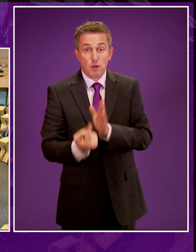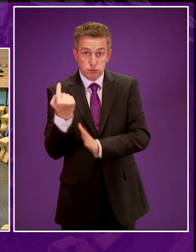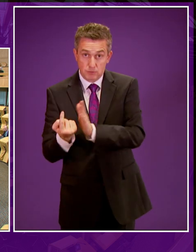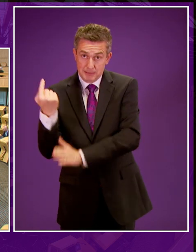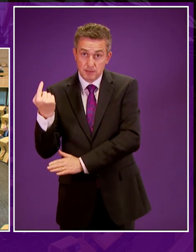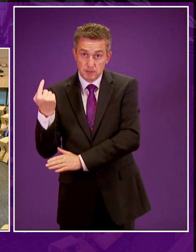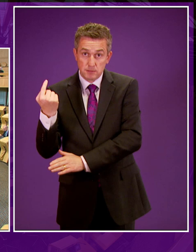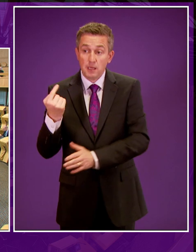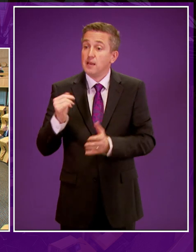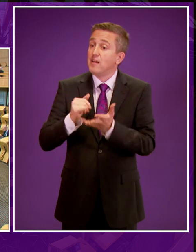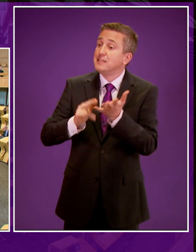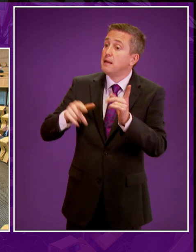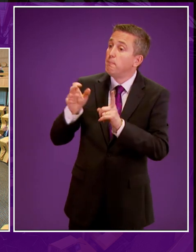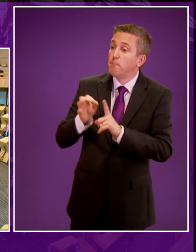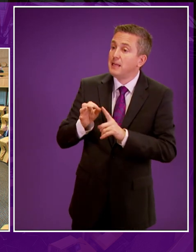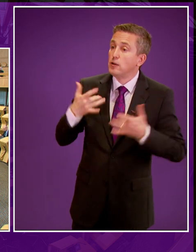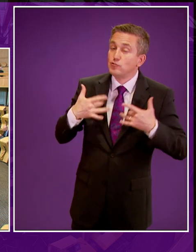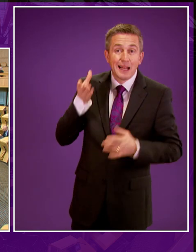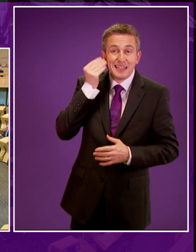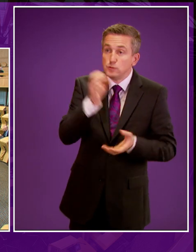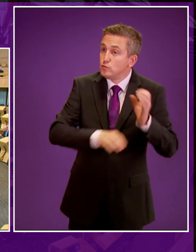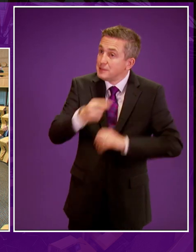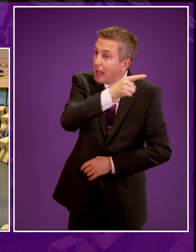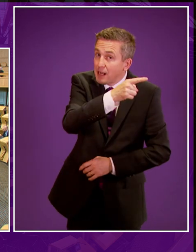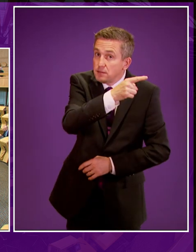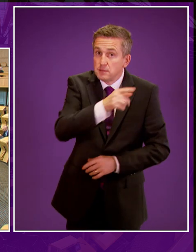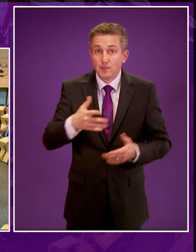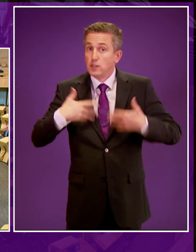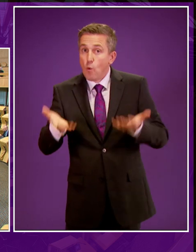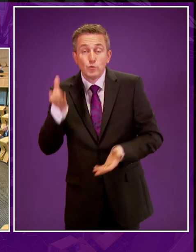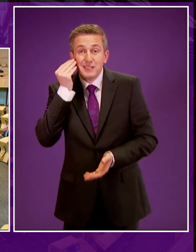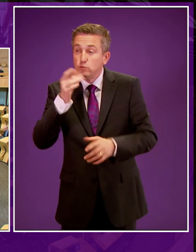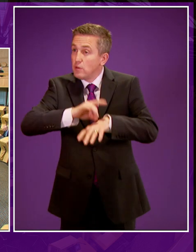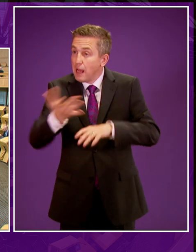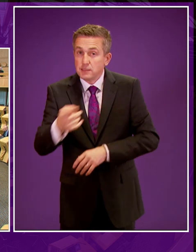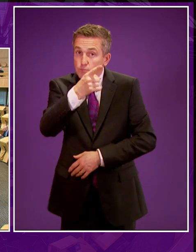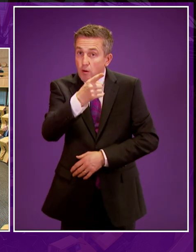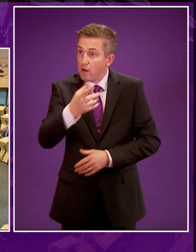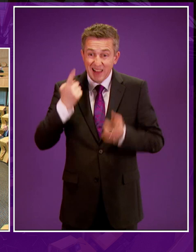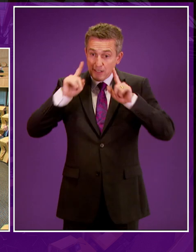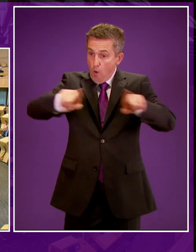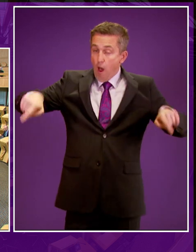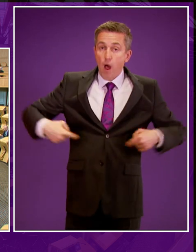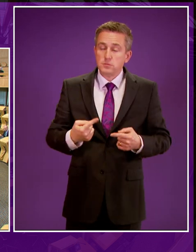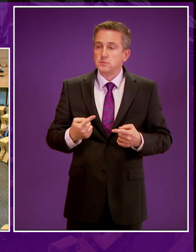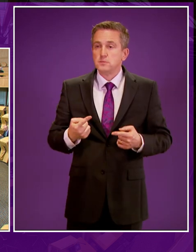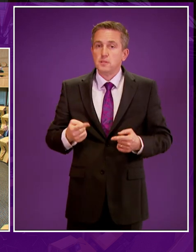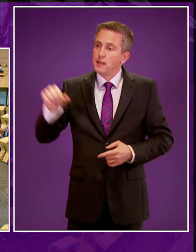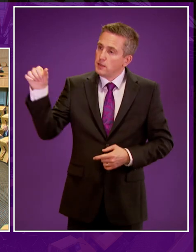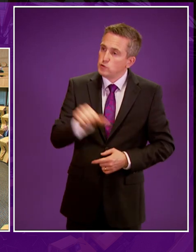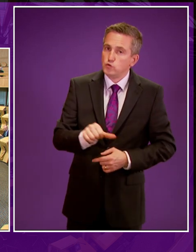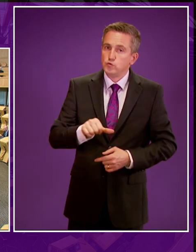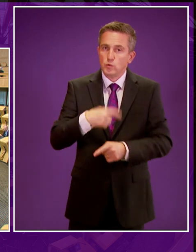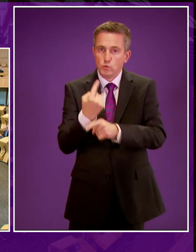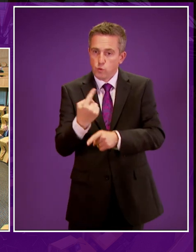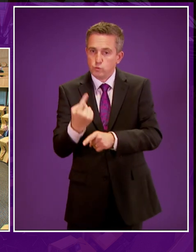Besideing officer, if the SNP don't want to listen to science, if they don't want to listen to the experts, if they want to listen to us, then I can suggest they listen